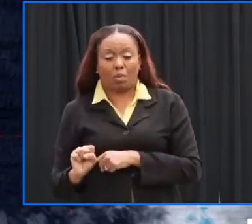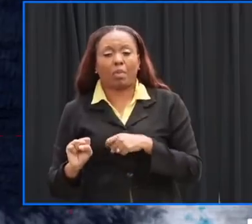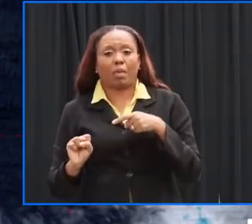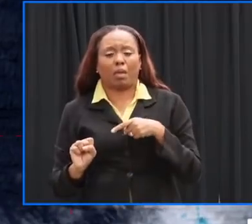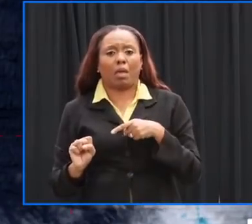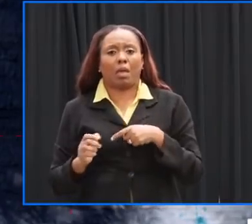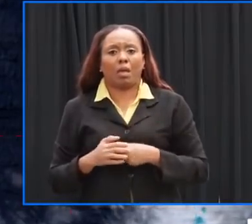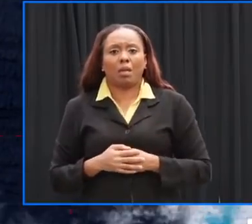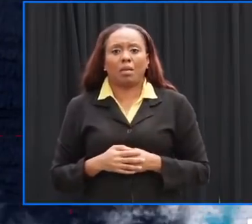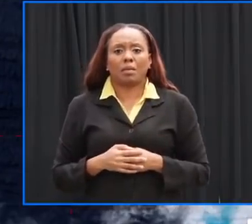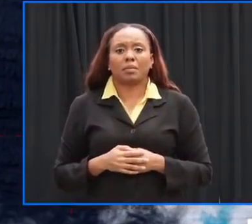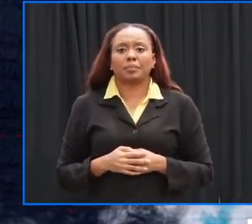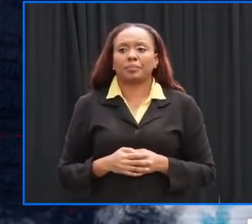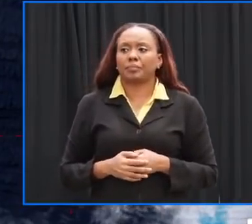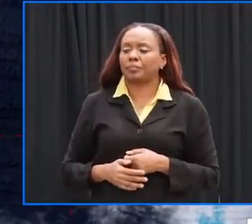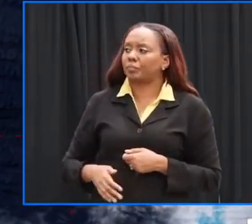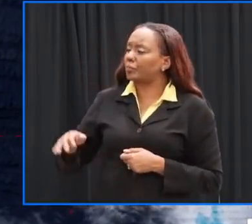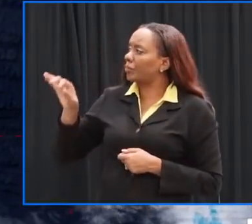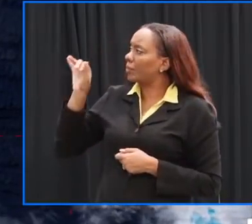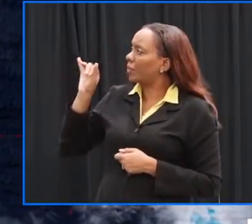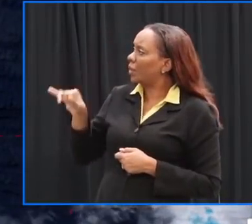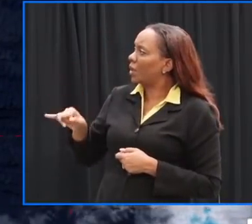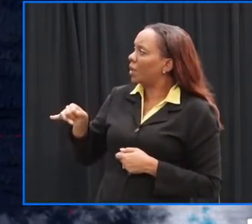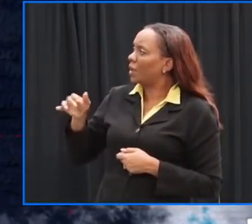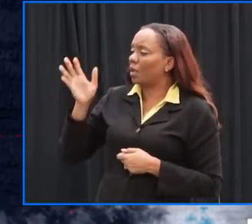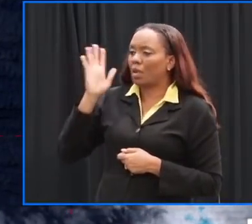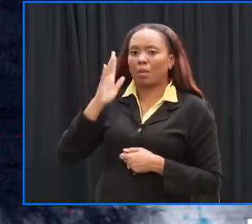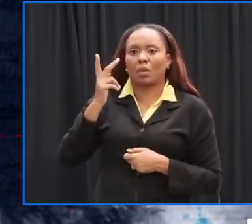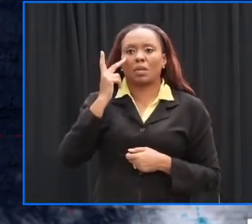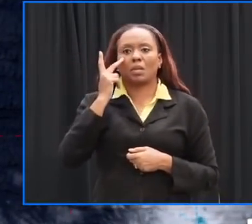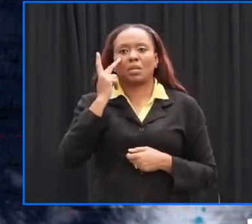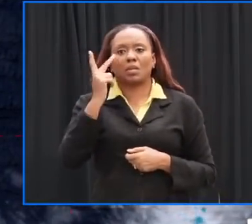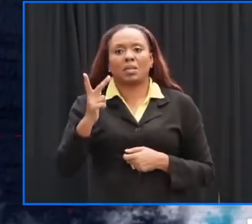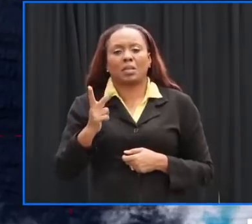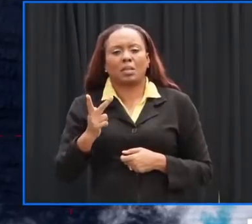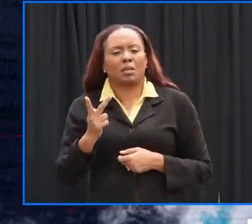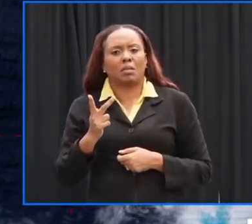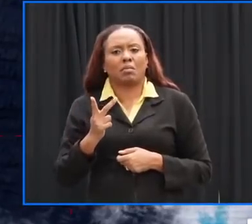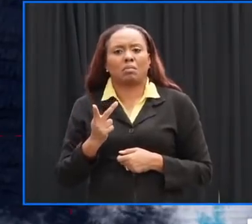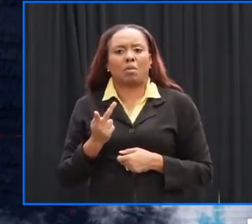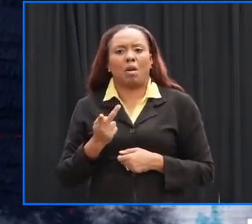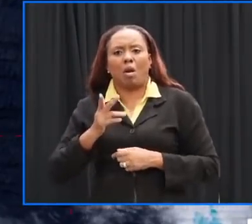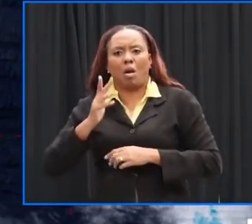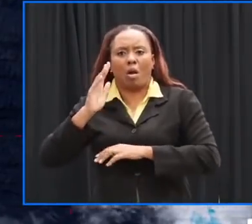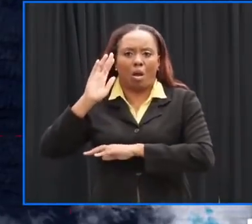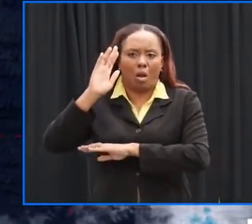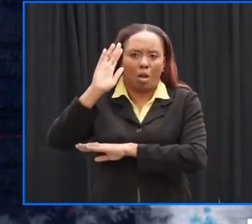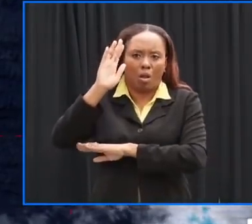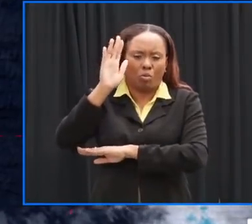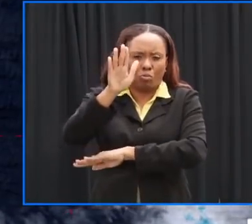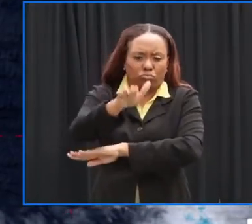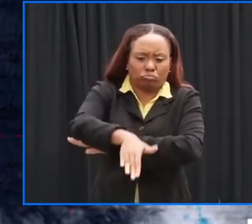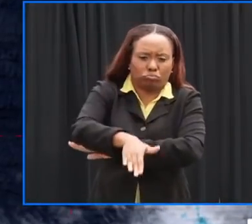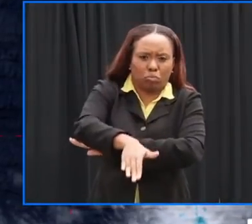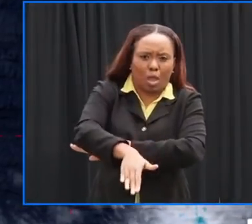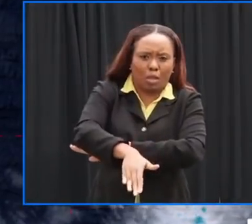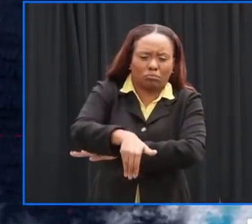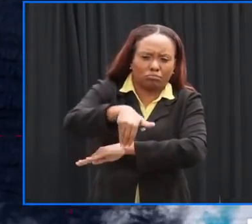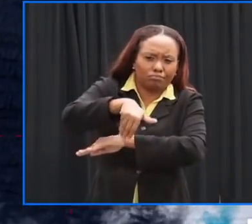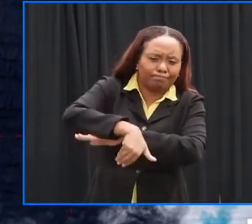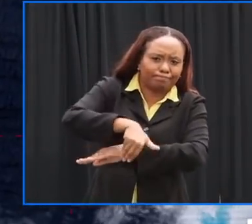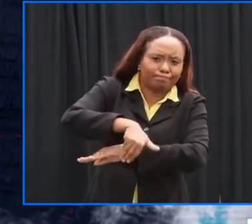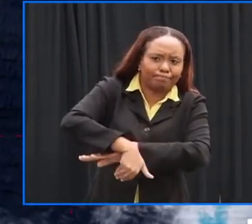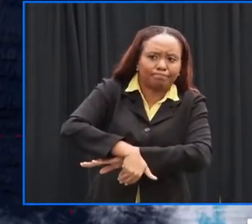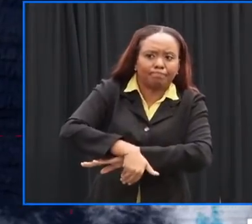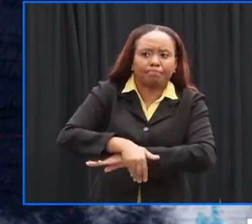similar kind of uh satellite signatures is probably going to what we're going to see throughout the late evening and tonight and um coming